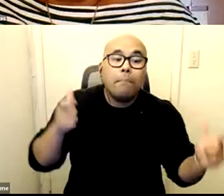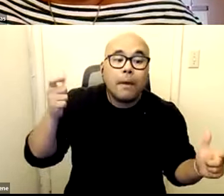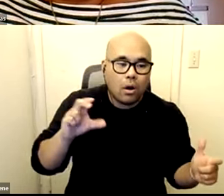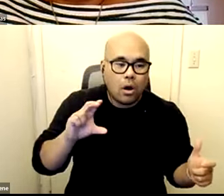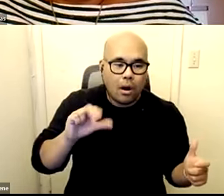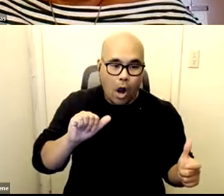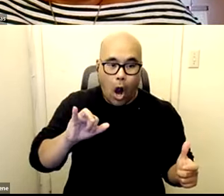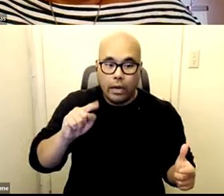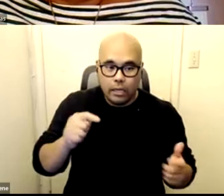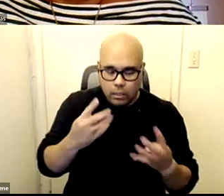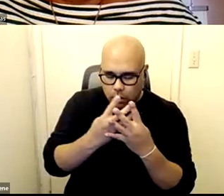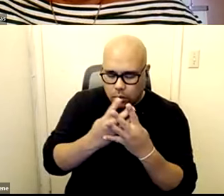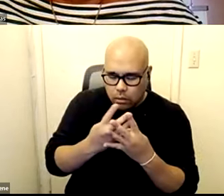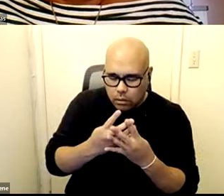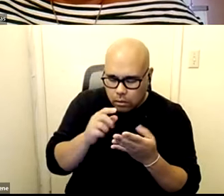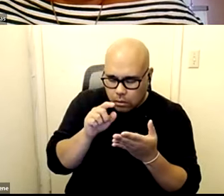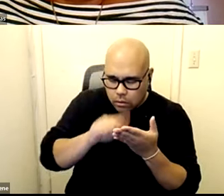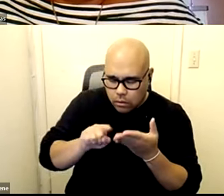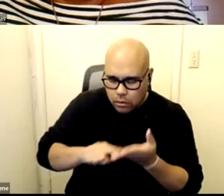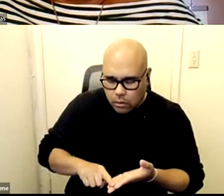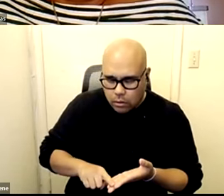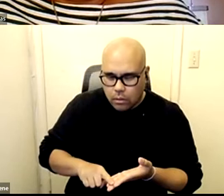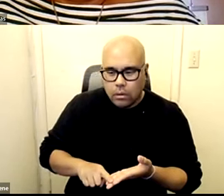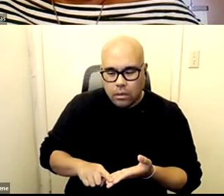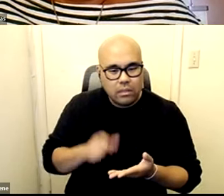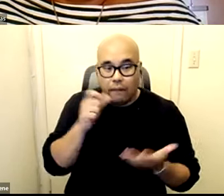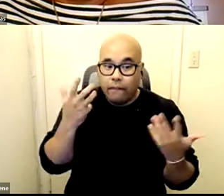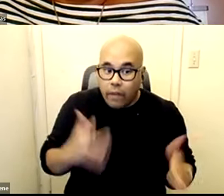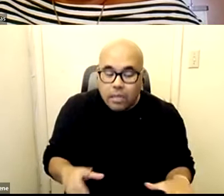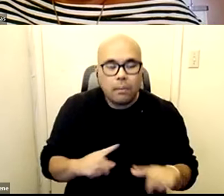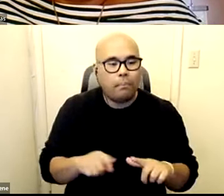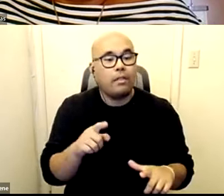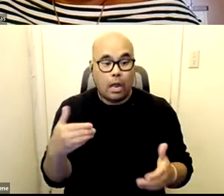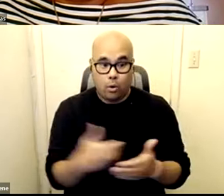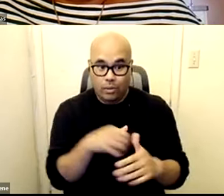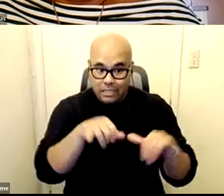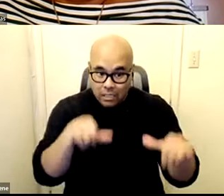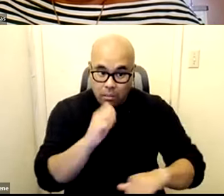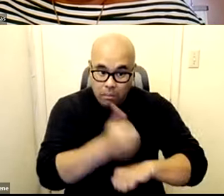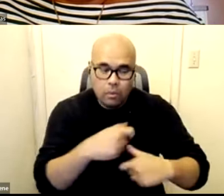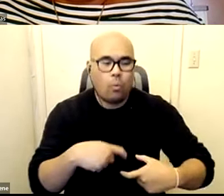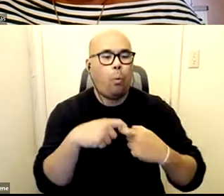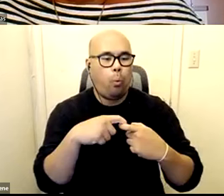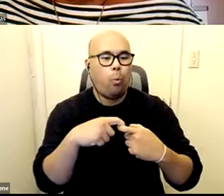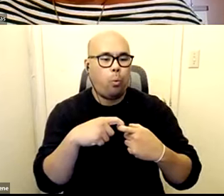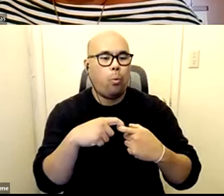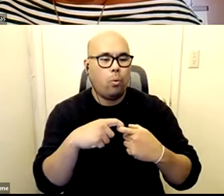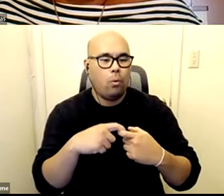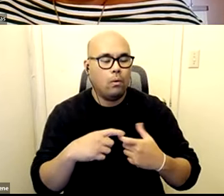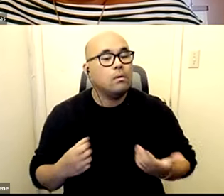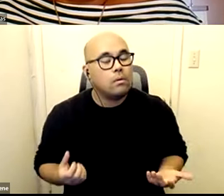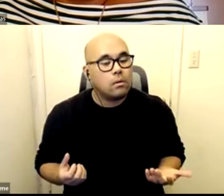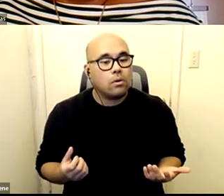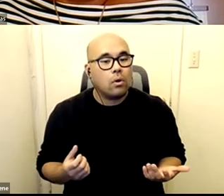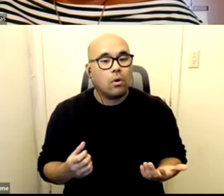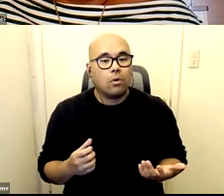resolved but they've had it on hold they haven't rolled out this new um system yet so it's not to say that that deals with all the bigger issues of the scarcity the